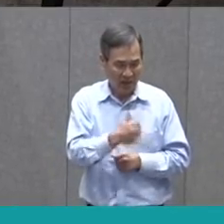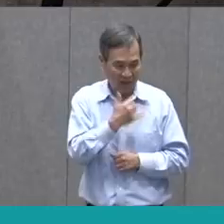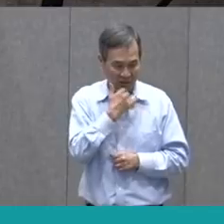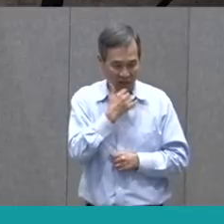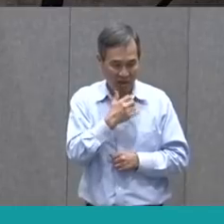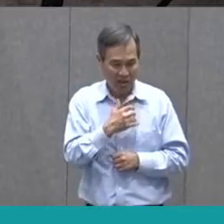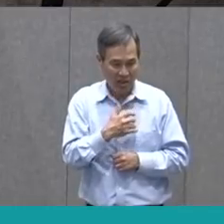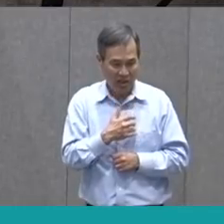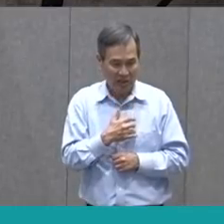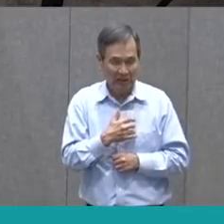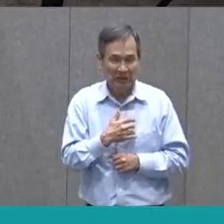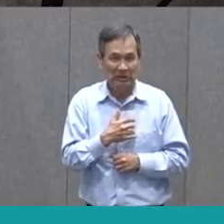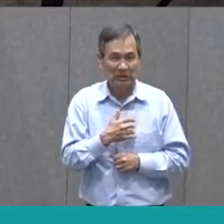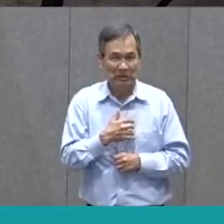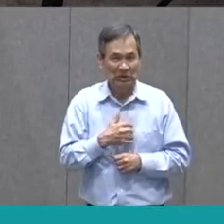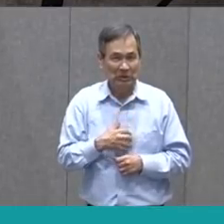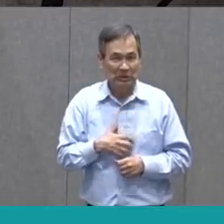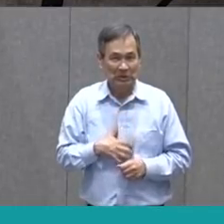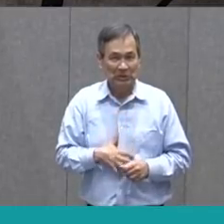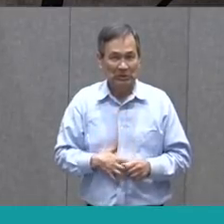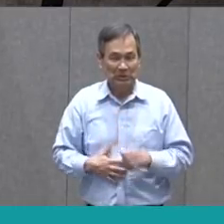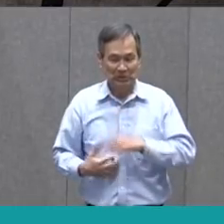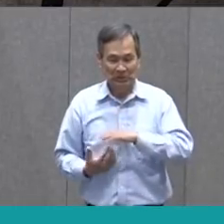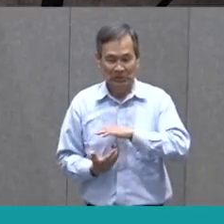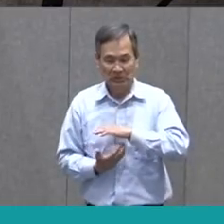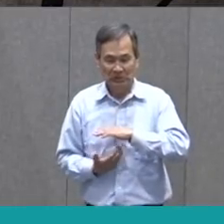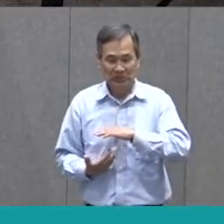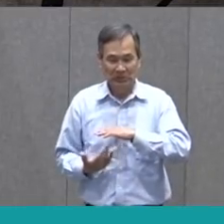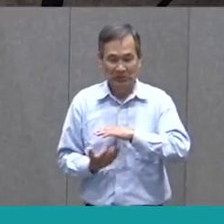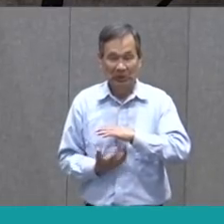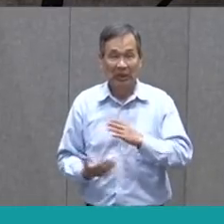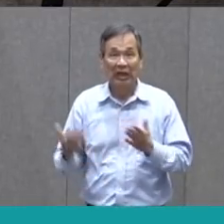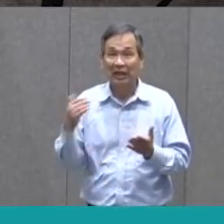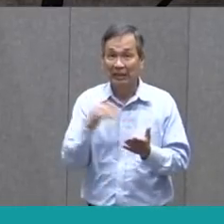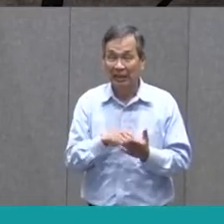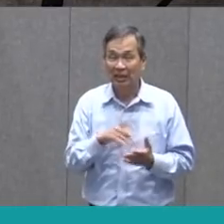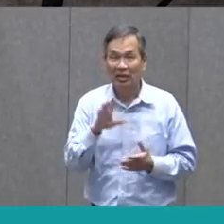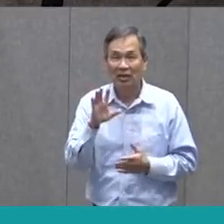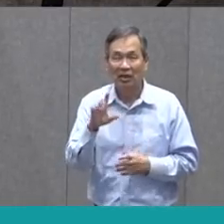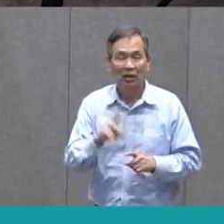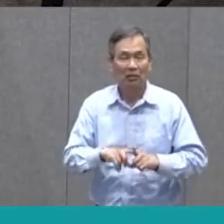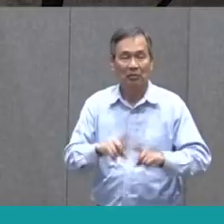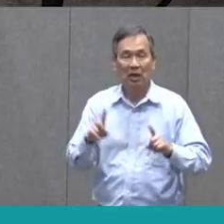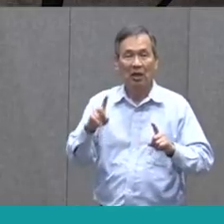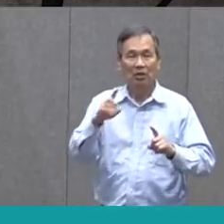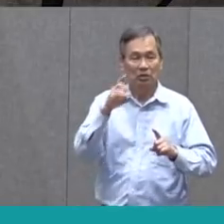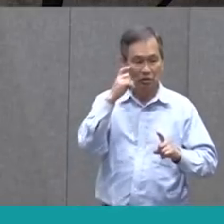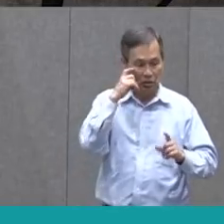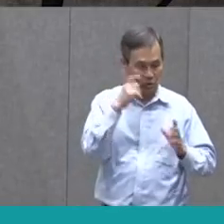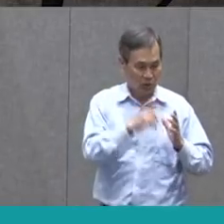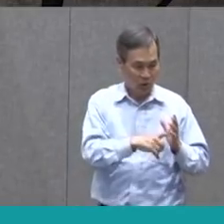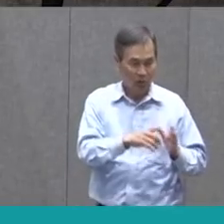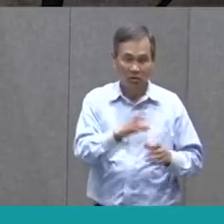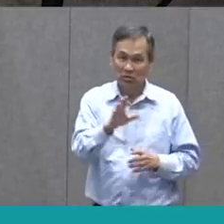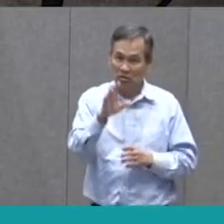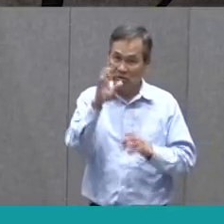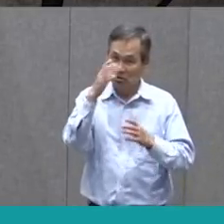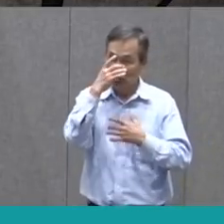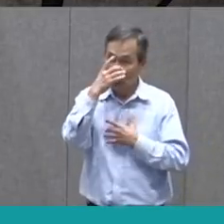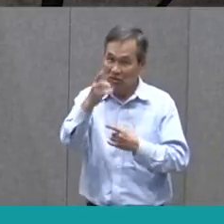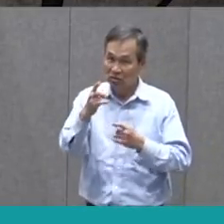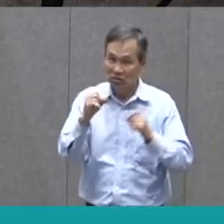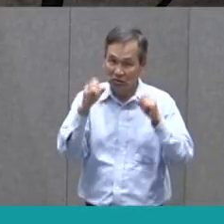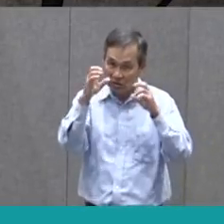feelings are about to start all over again. Then she notices something surprising.